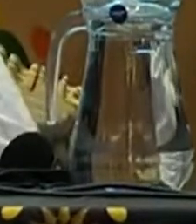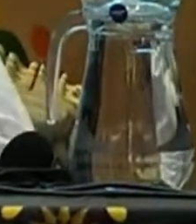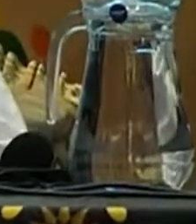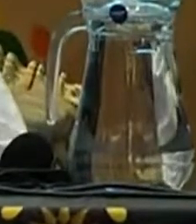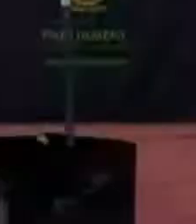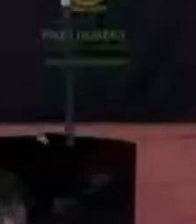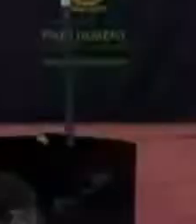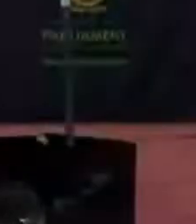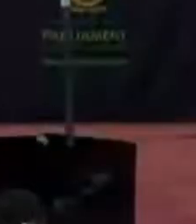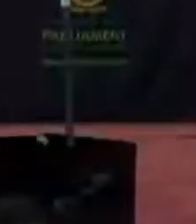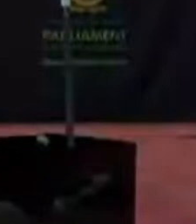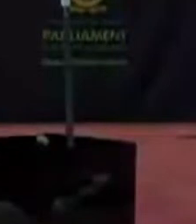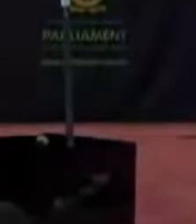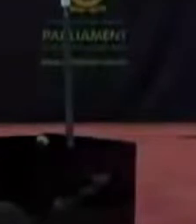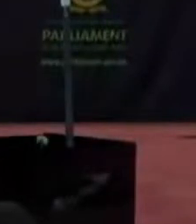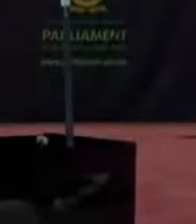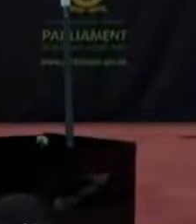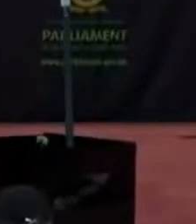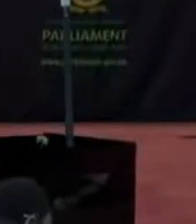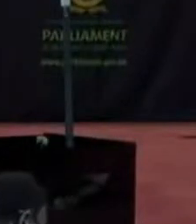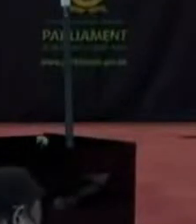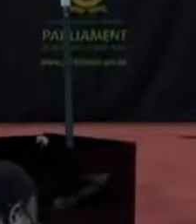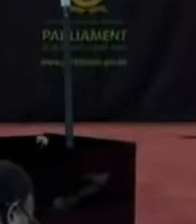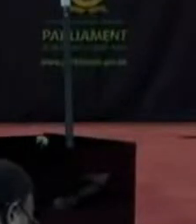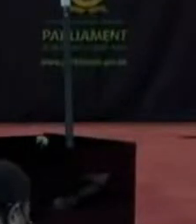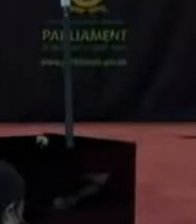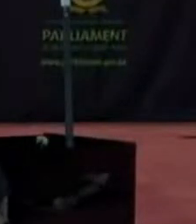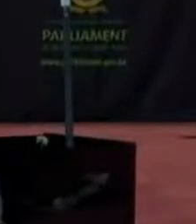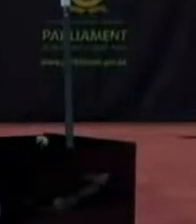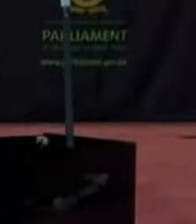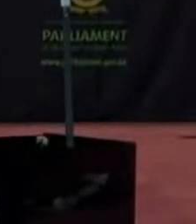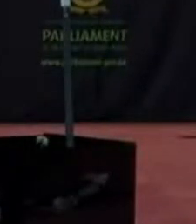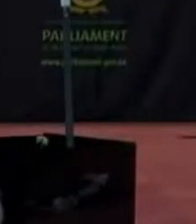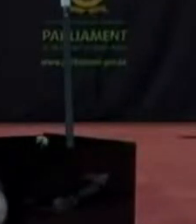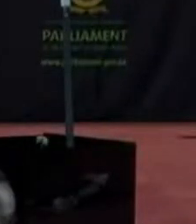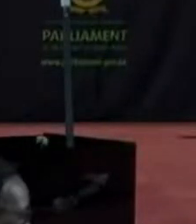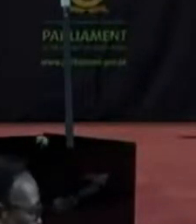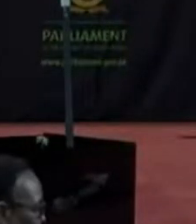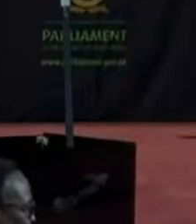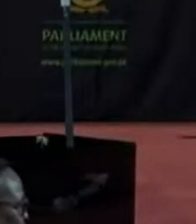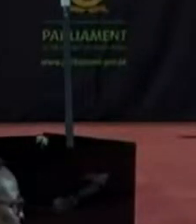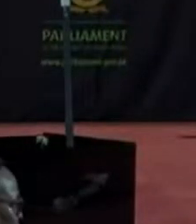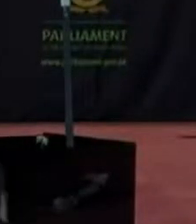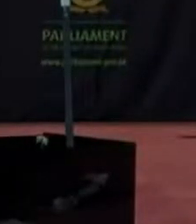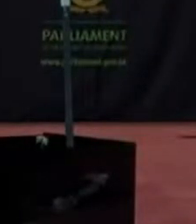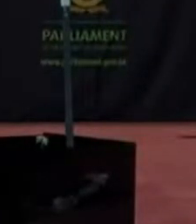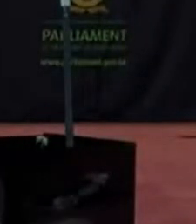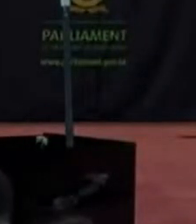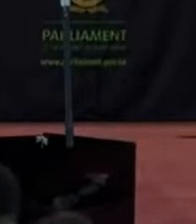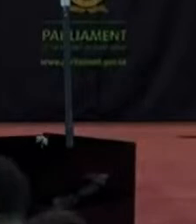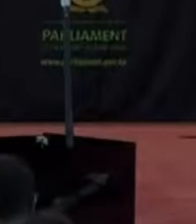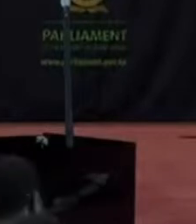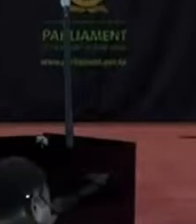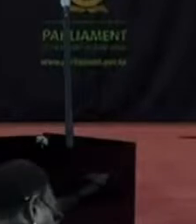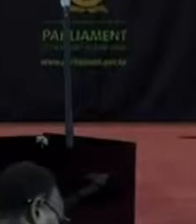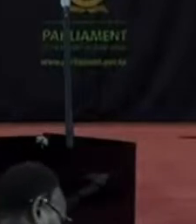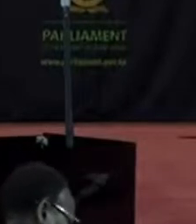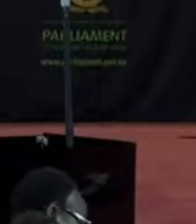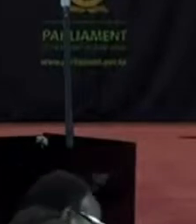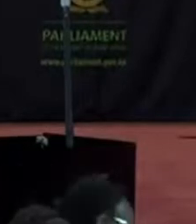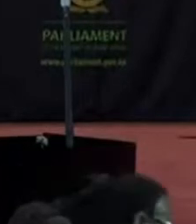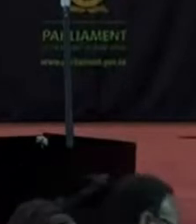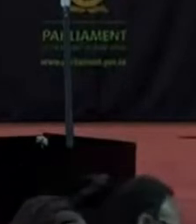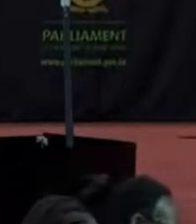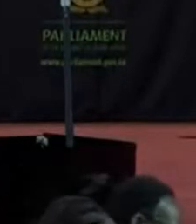Reply by the President to debate on the State of the Nation. The Honorable the